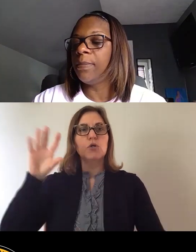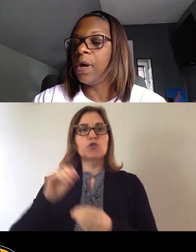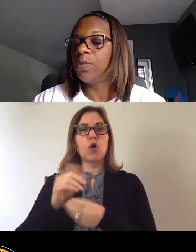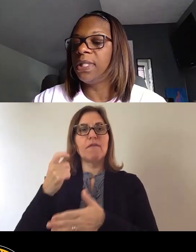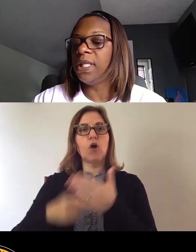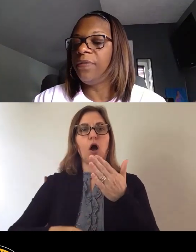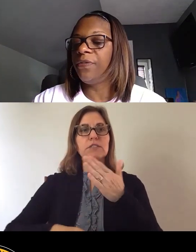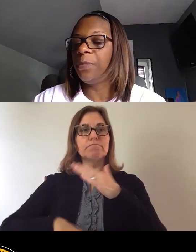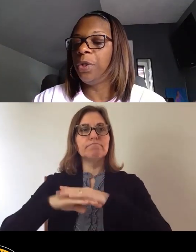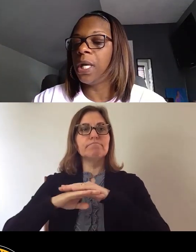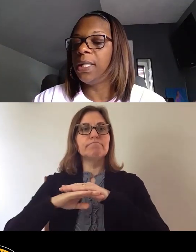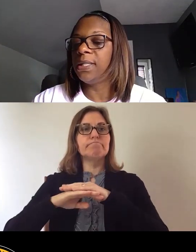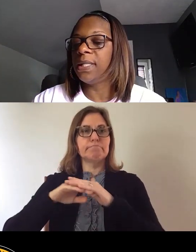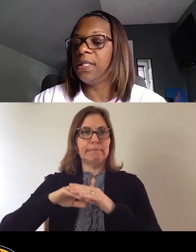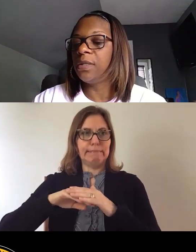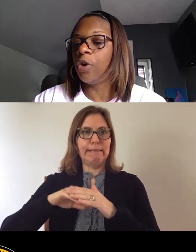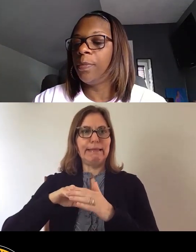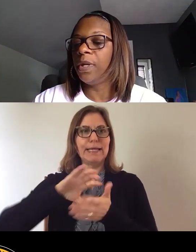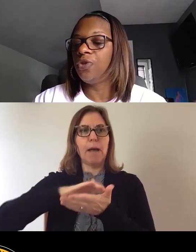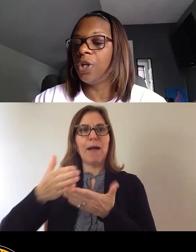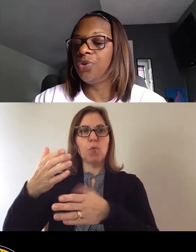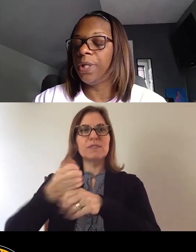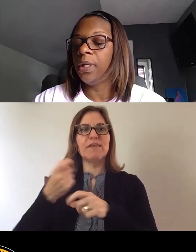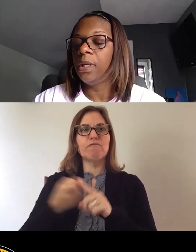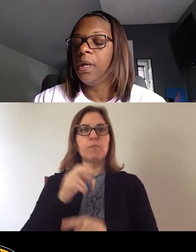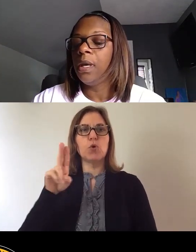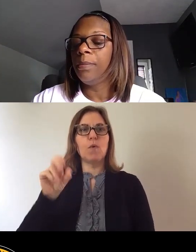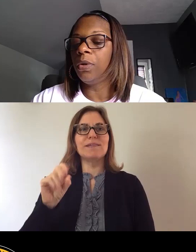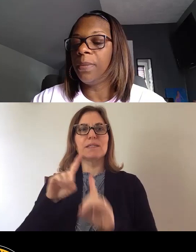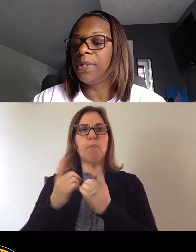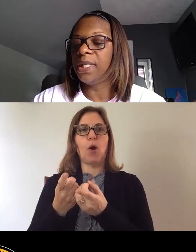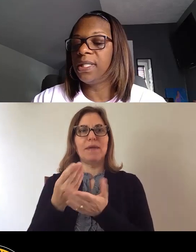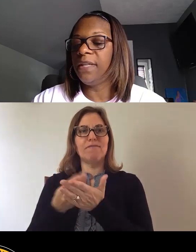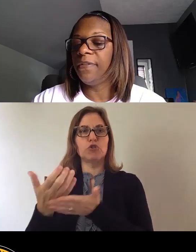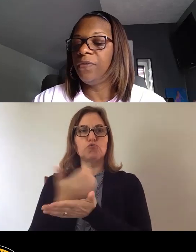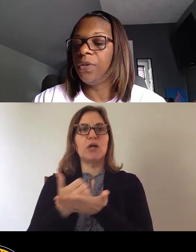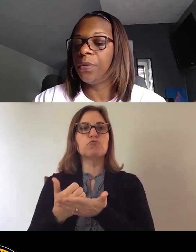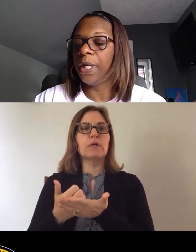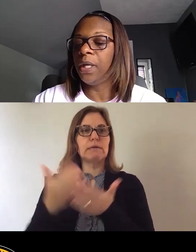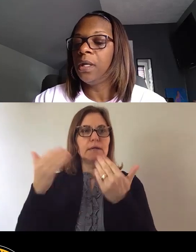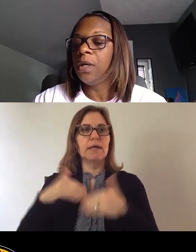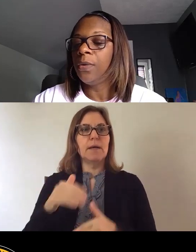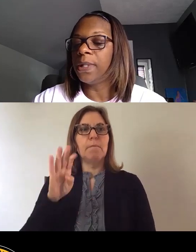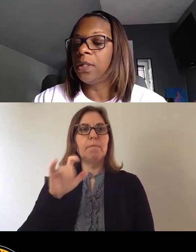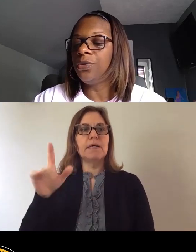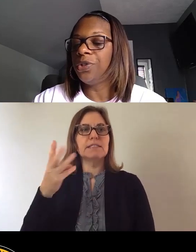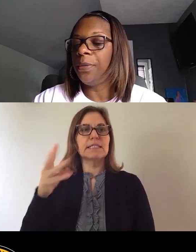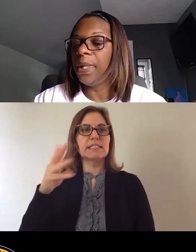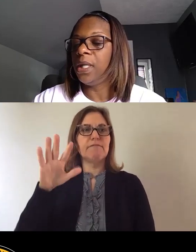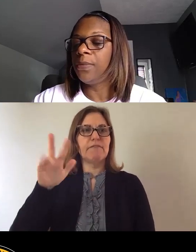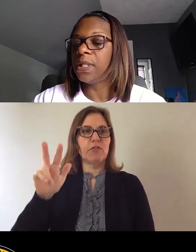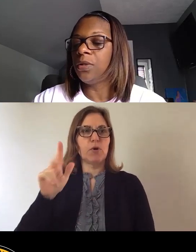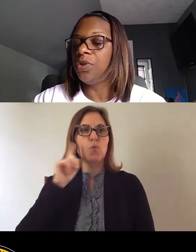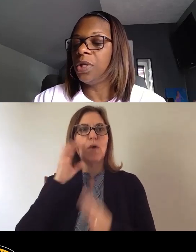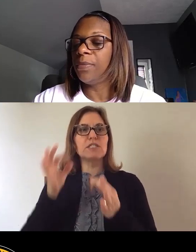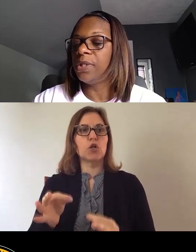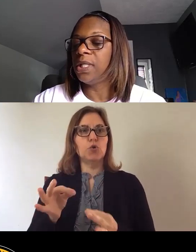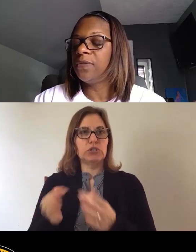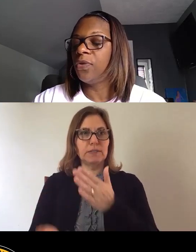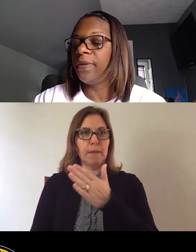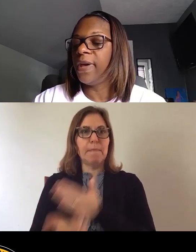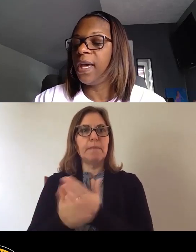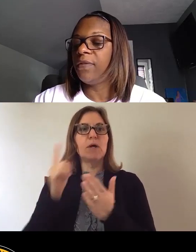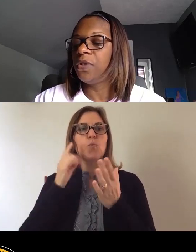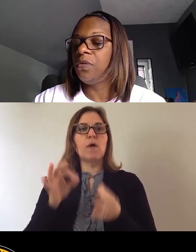to exceed the amount received from the United States Department of Treasury. Bill number 1653, Resolution Amending Resolution